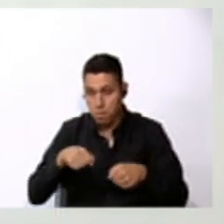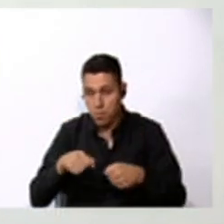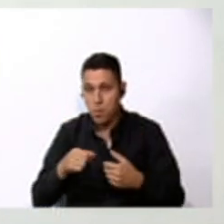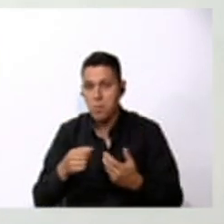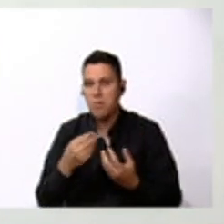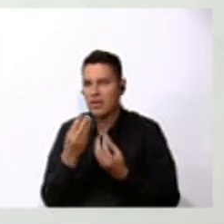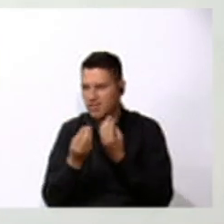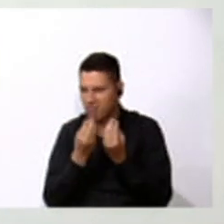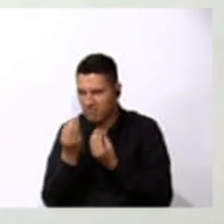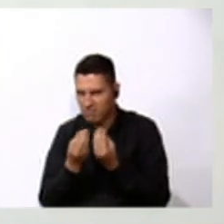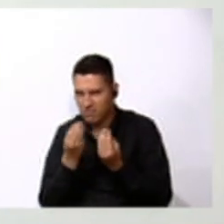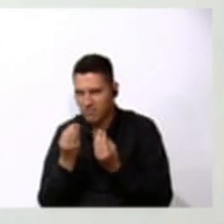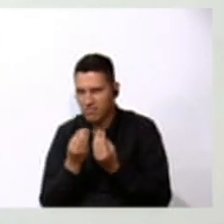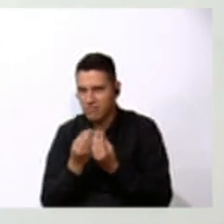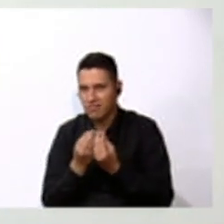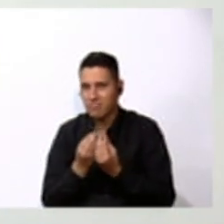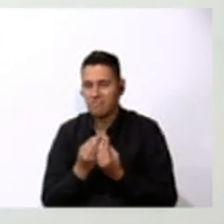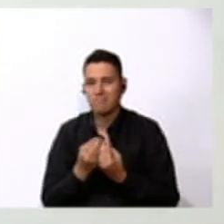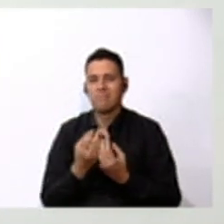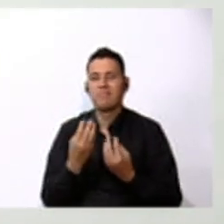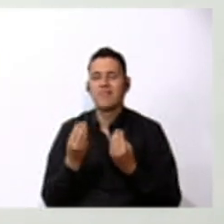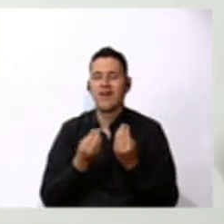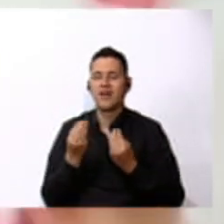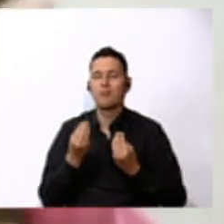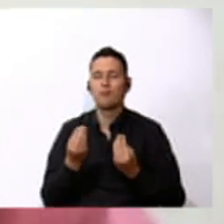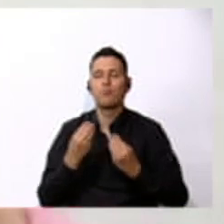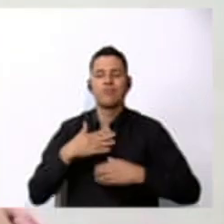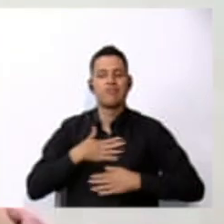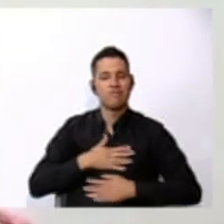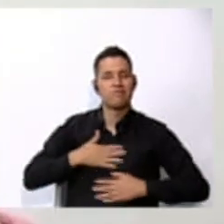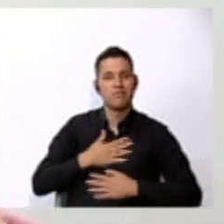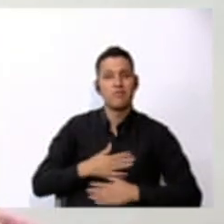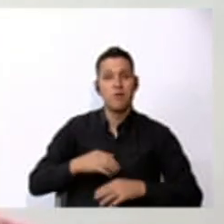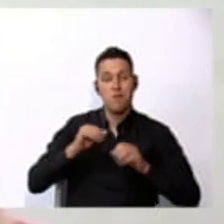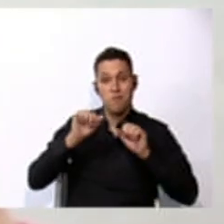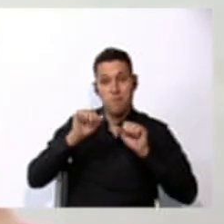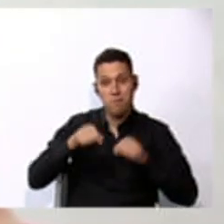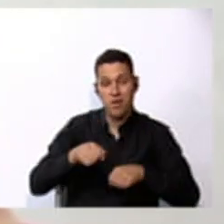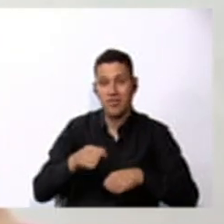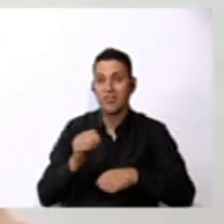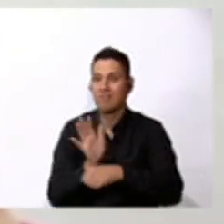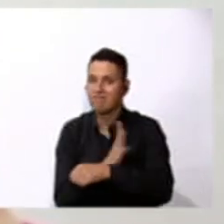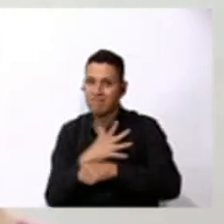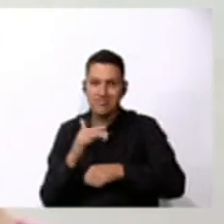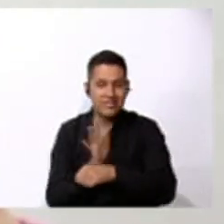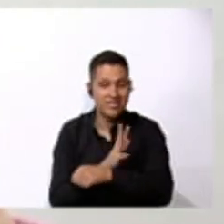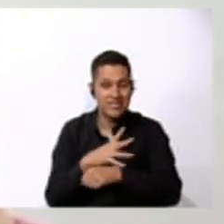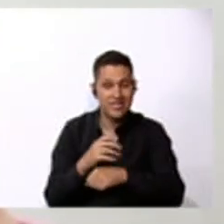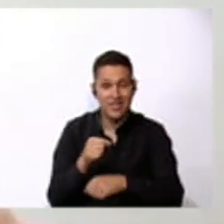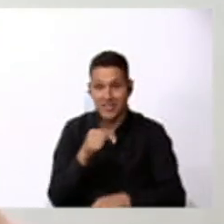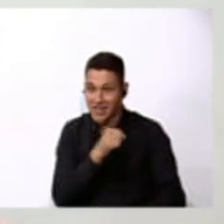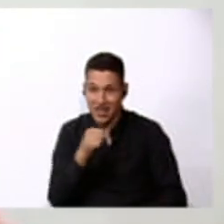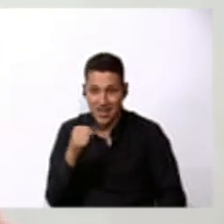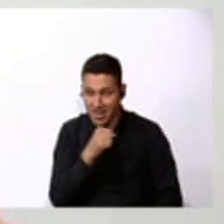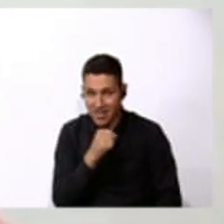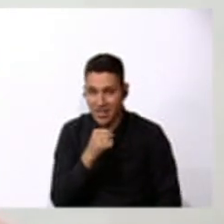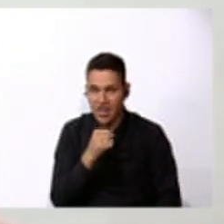to have so much fun together. I came because we're going to sing a song. A song about places.